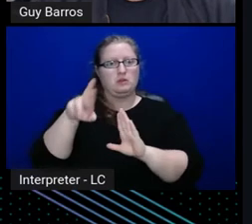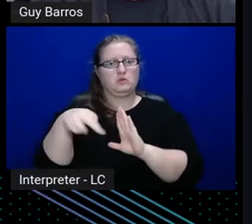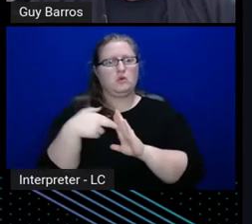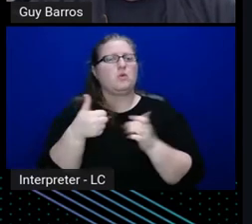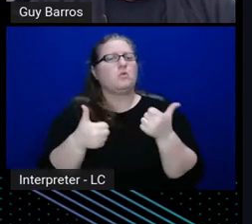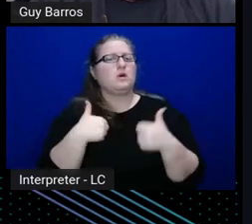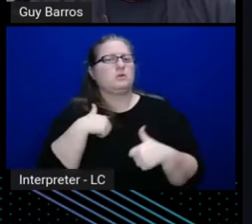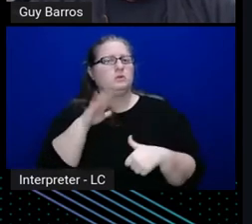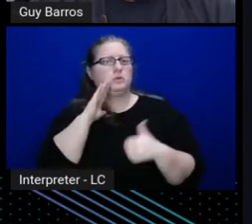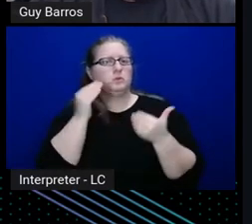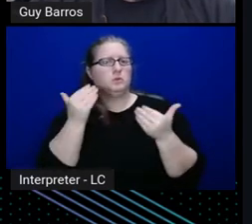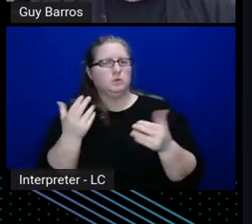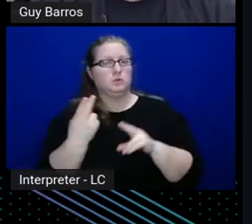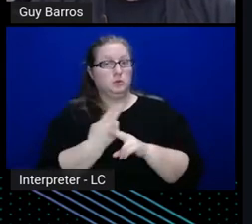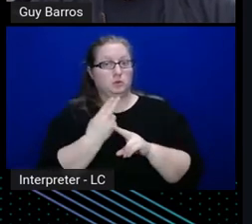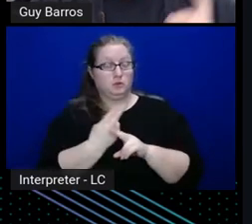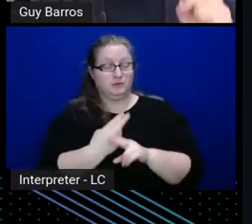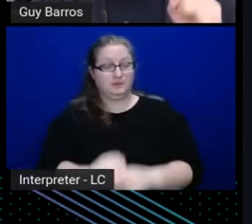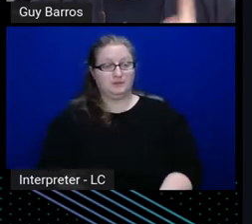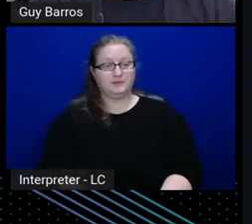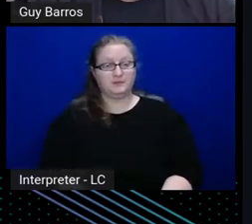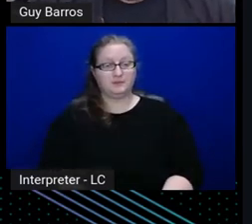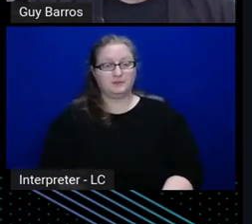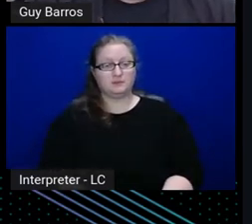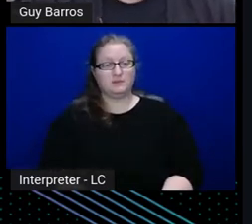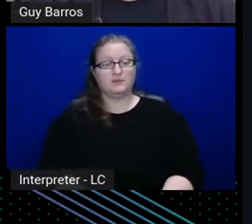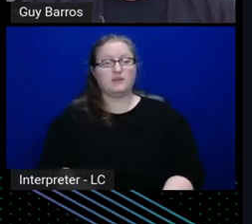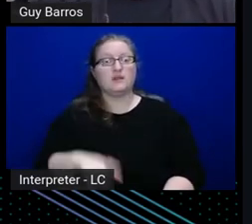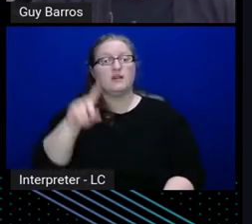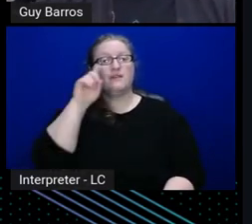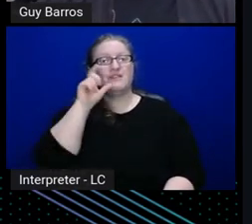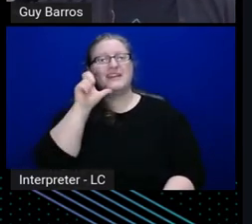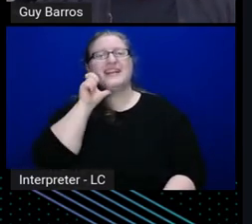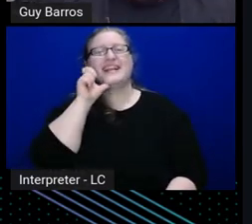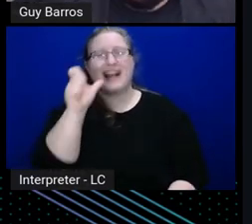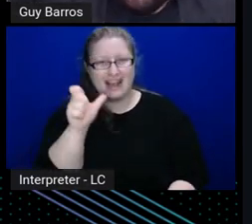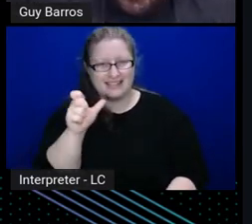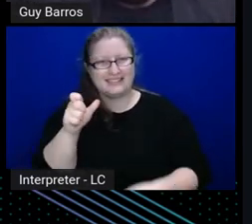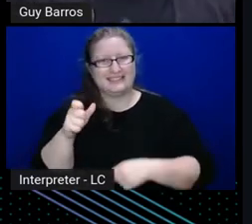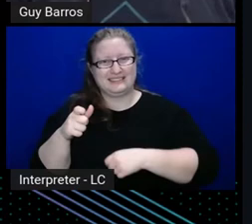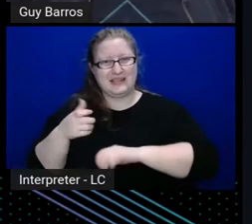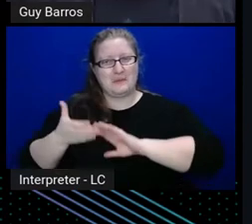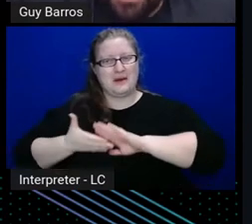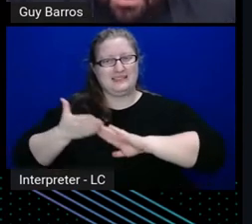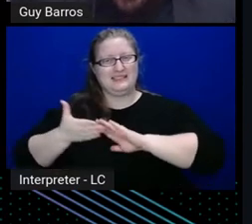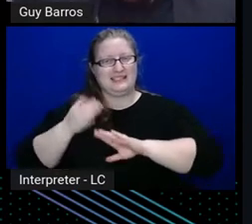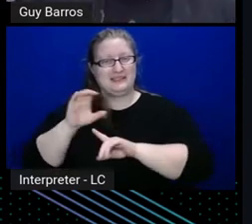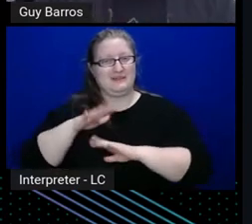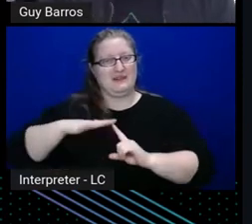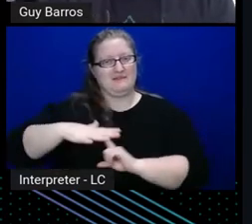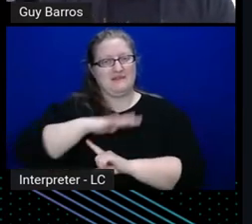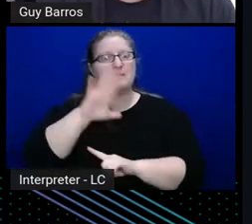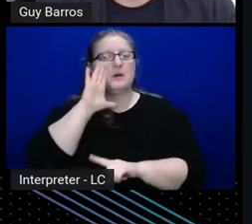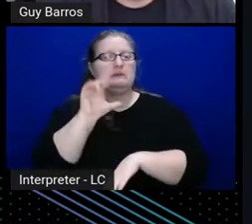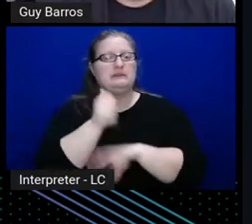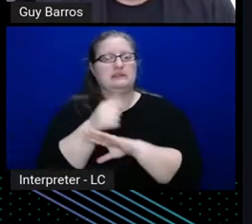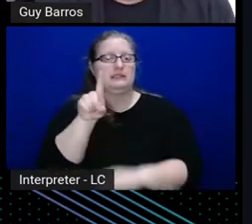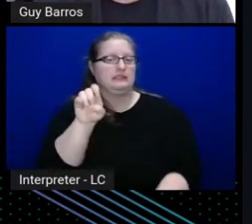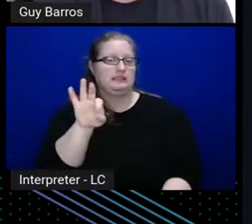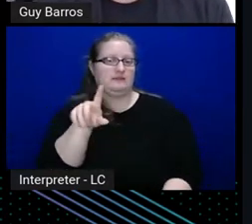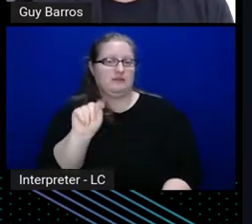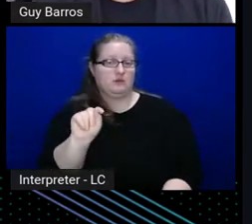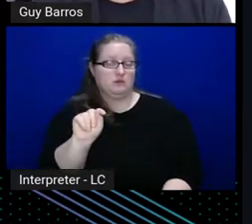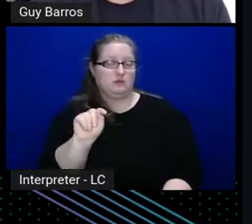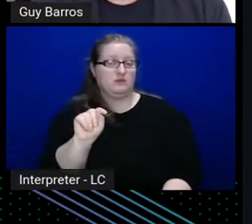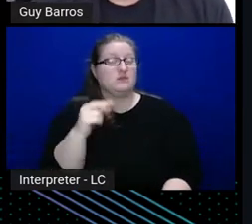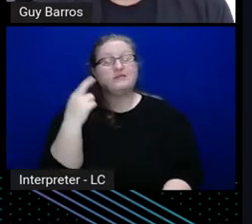use, now, I, for non-productive environments, I do like to set a default role, mostly because